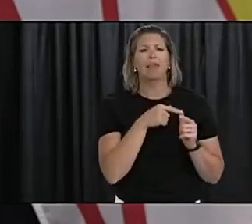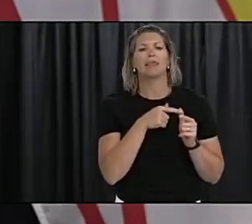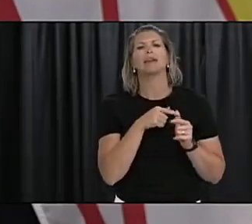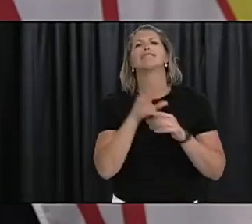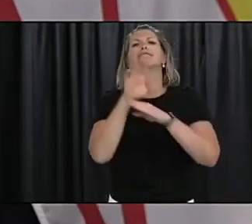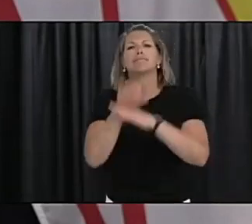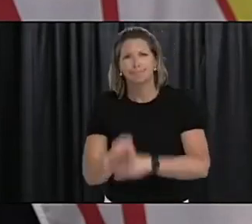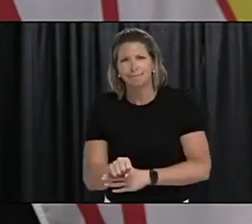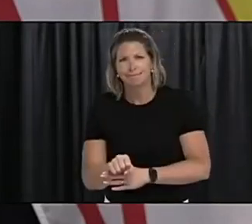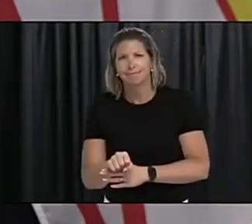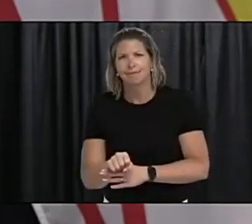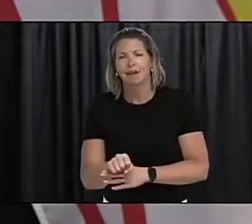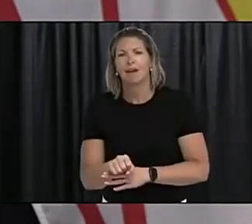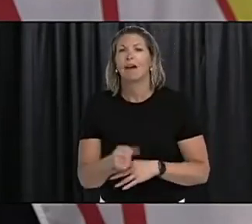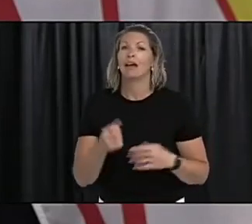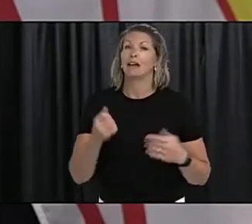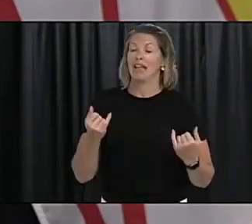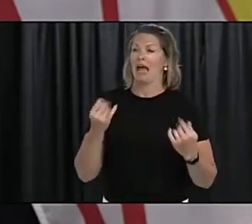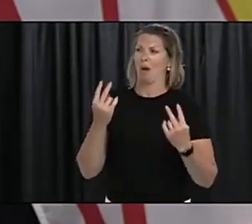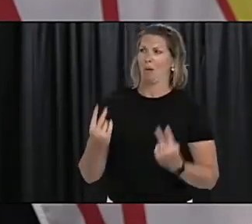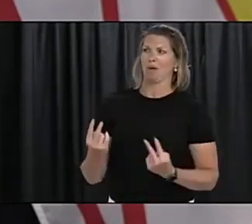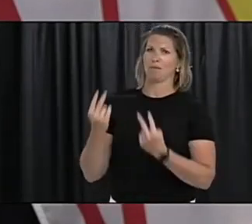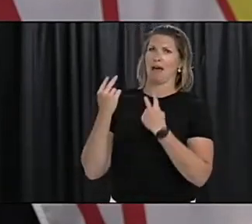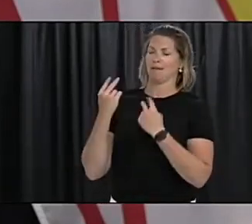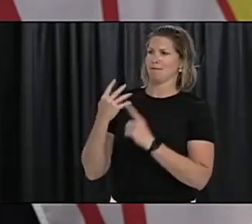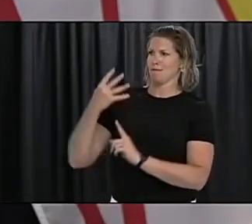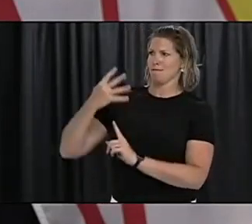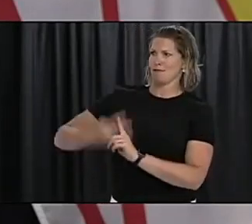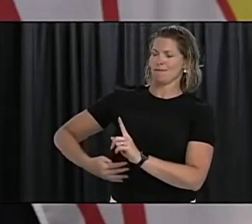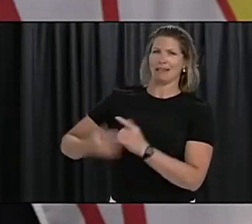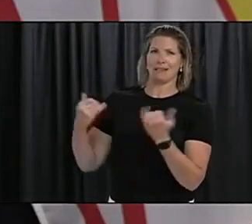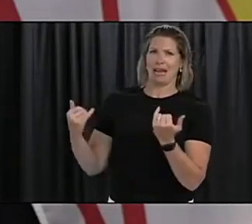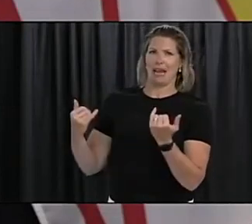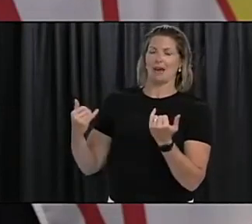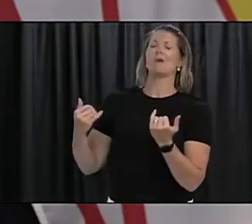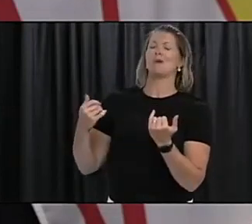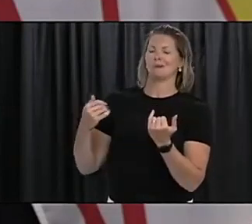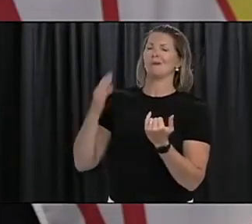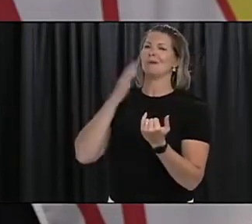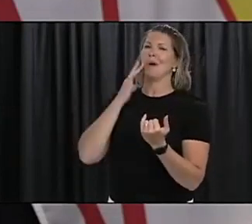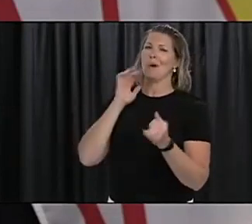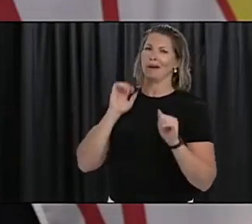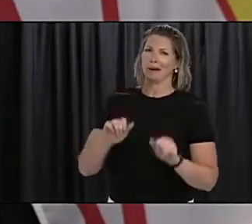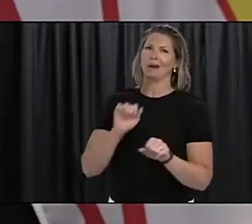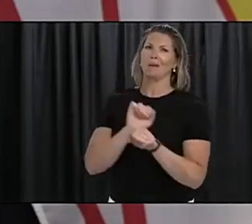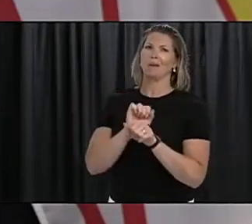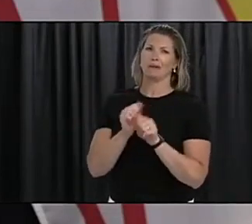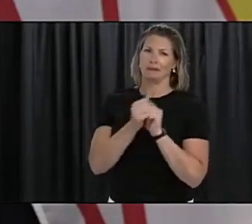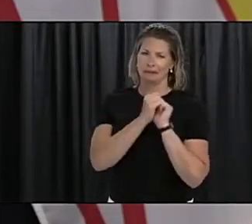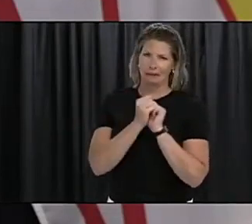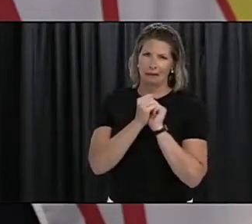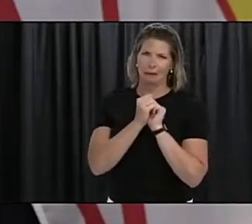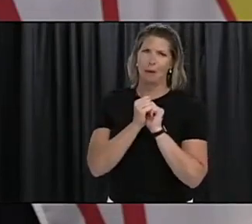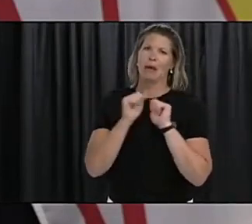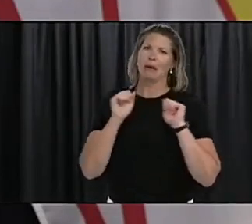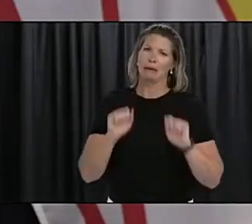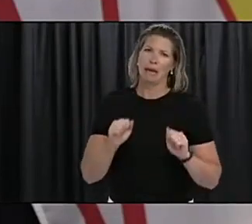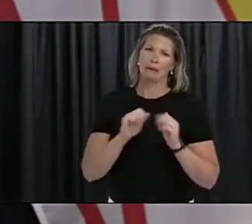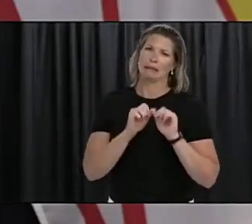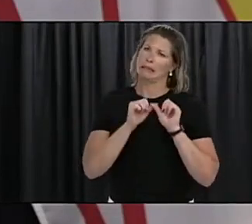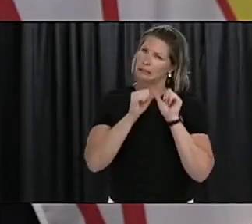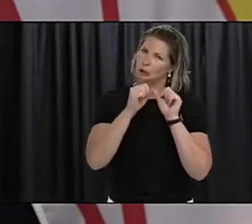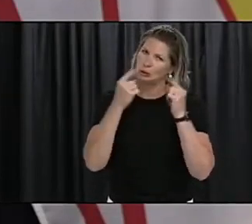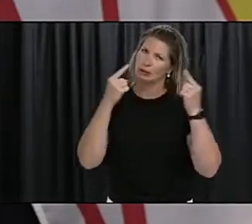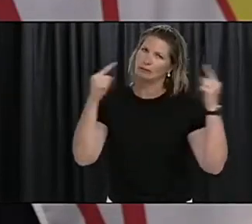is any indication we will continue to work together. We can continue to achieve great results.